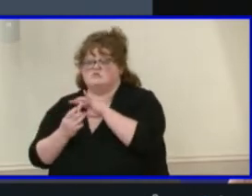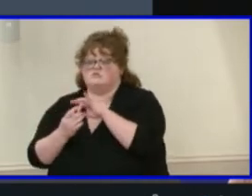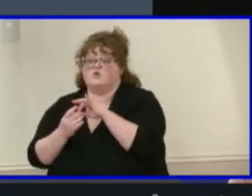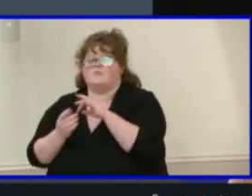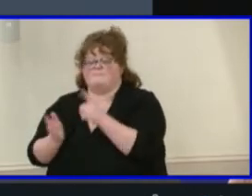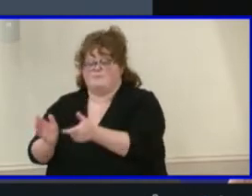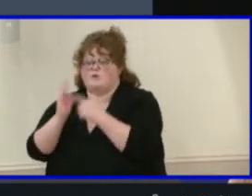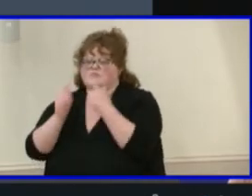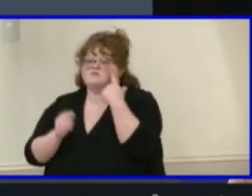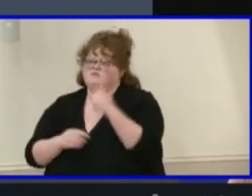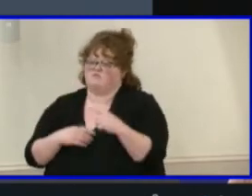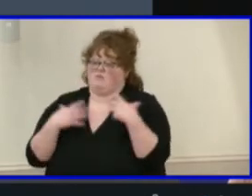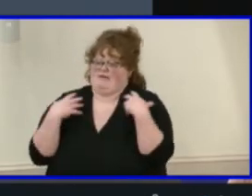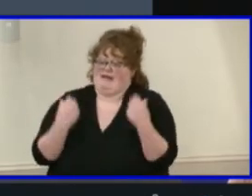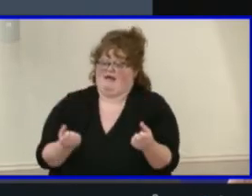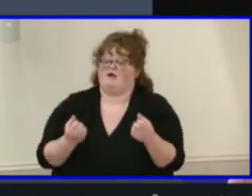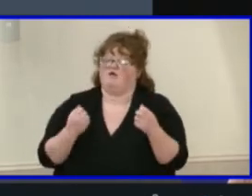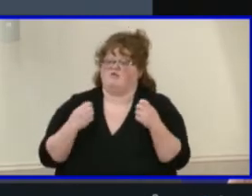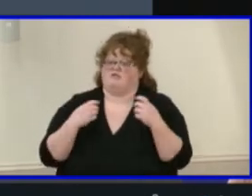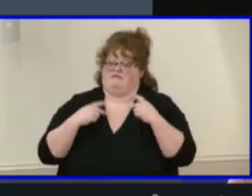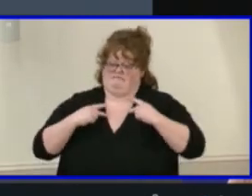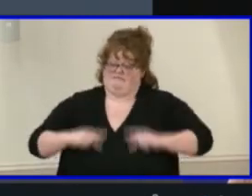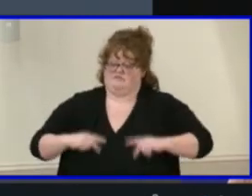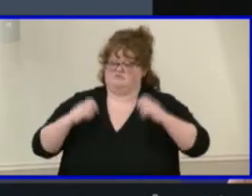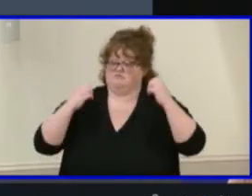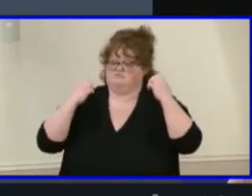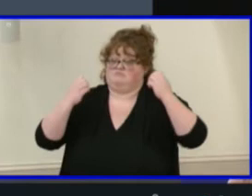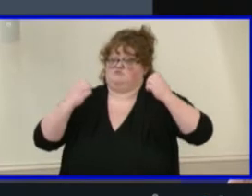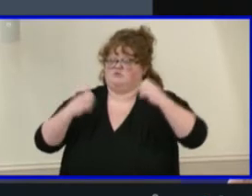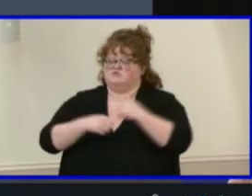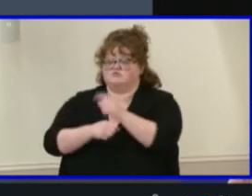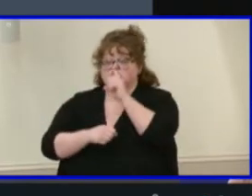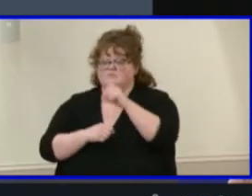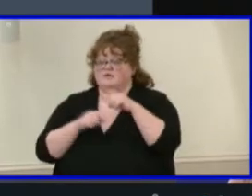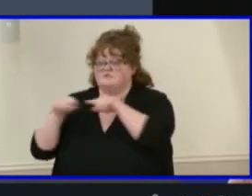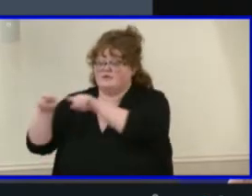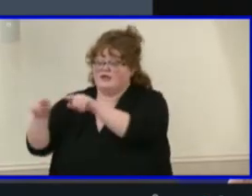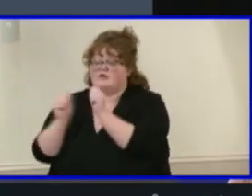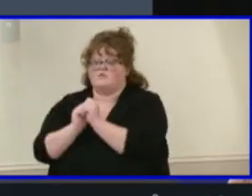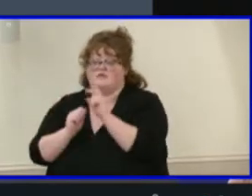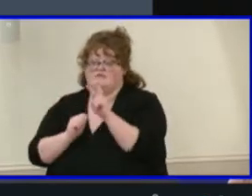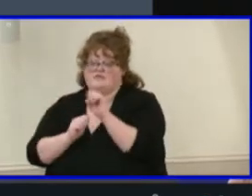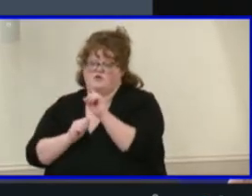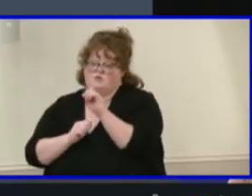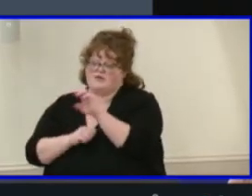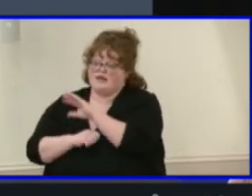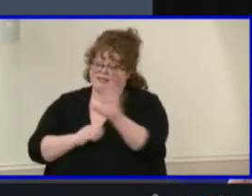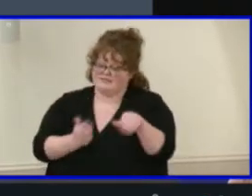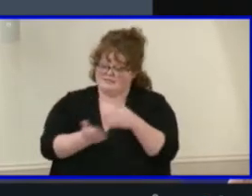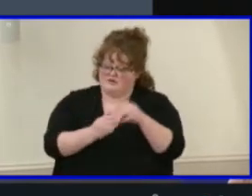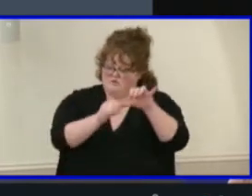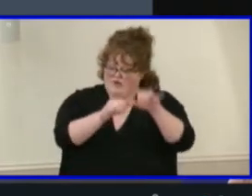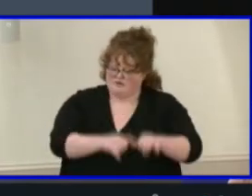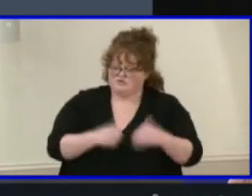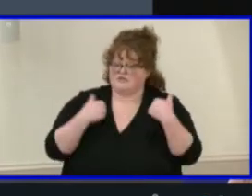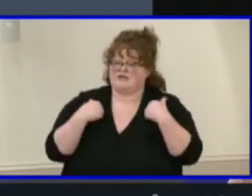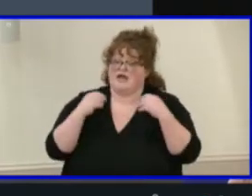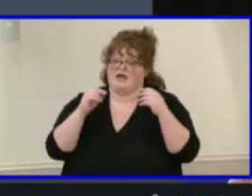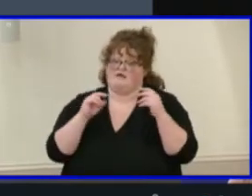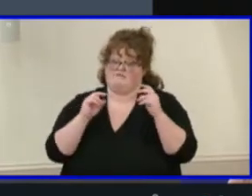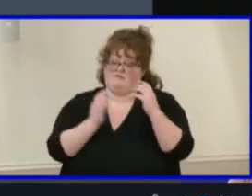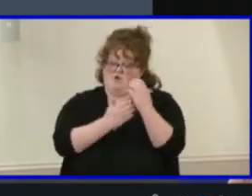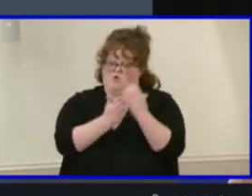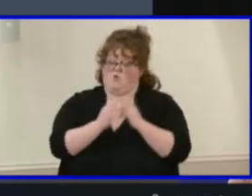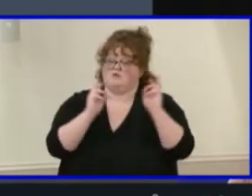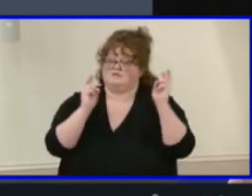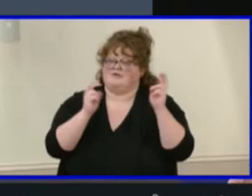to align with the VDOE standards of accreditation, and the Center for Engineering section included a course title update to also align